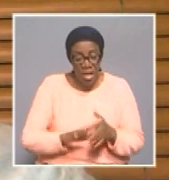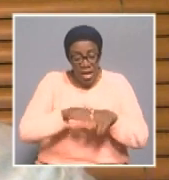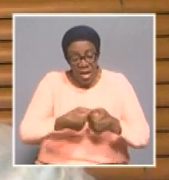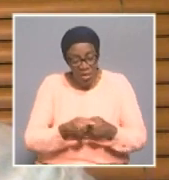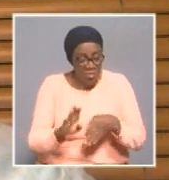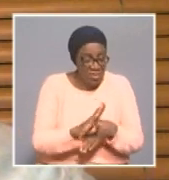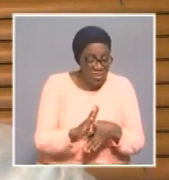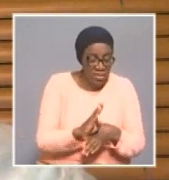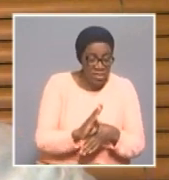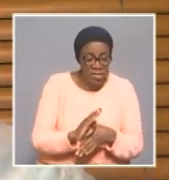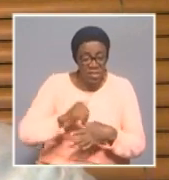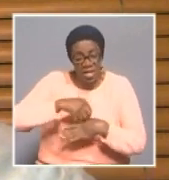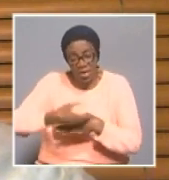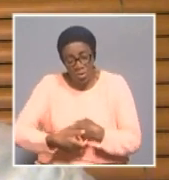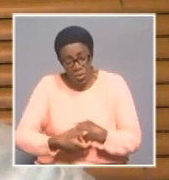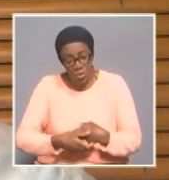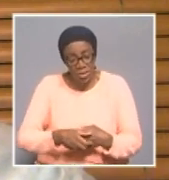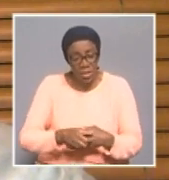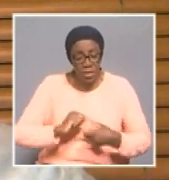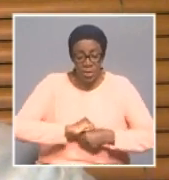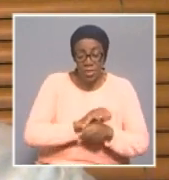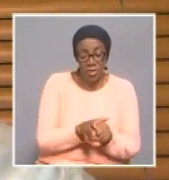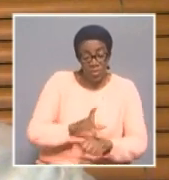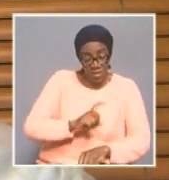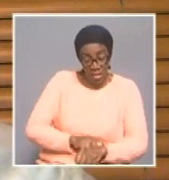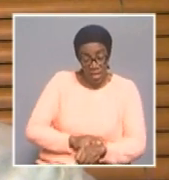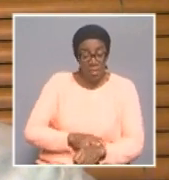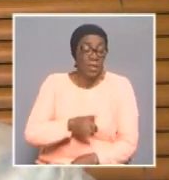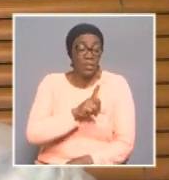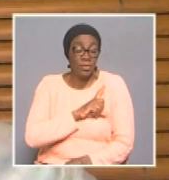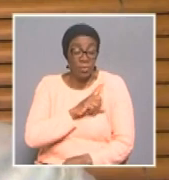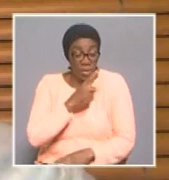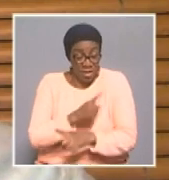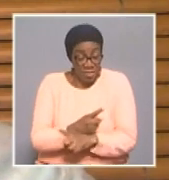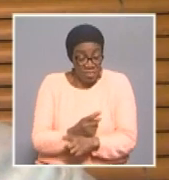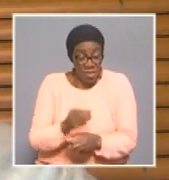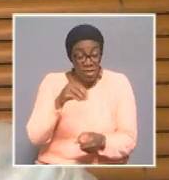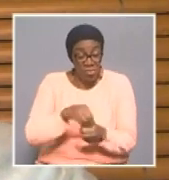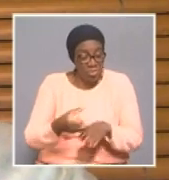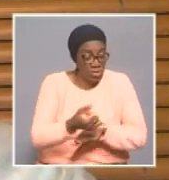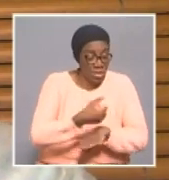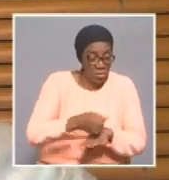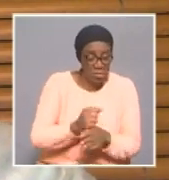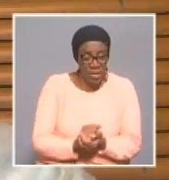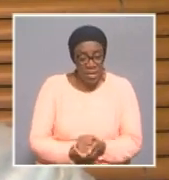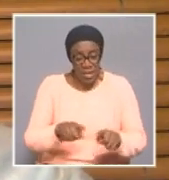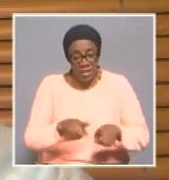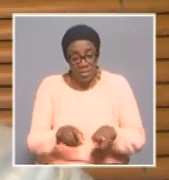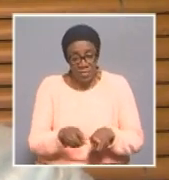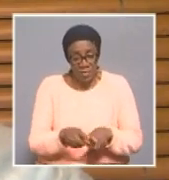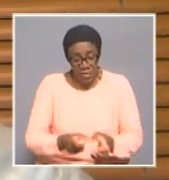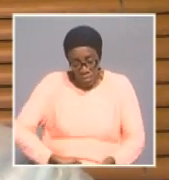in place strategies and plans as to how the economy will be continued.